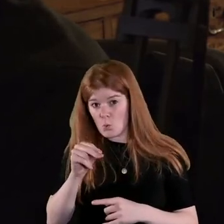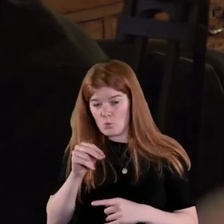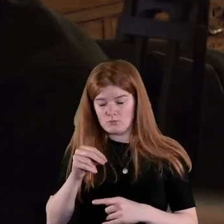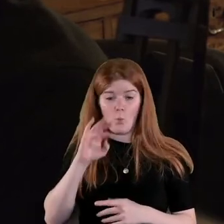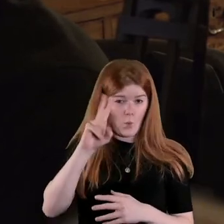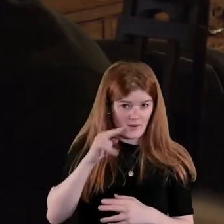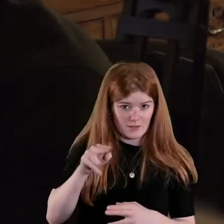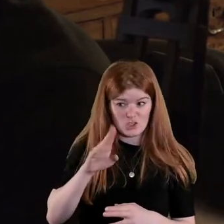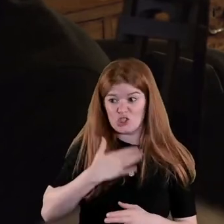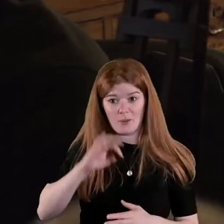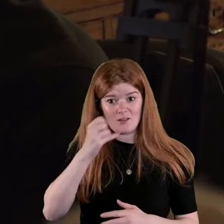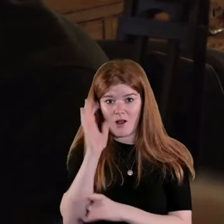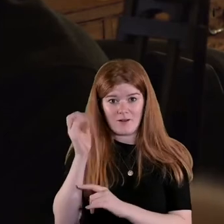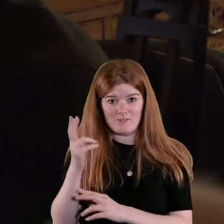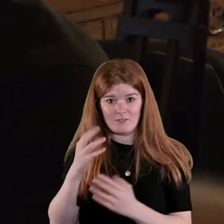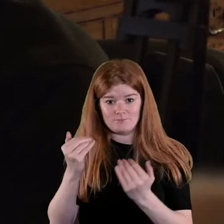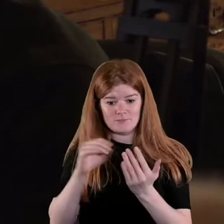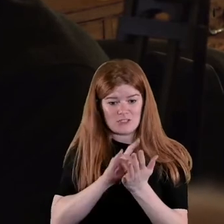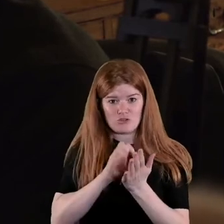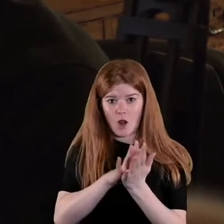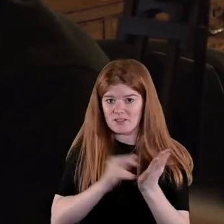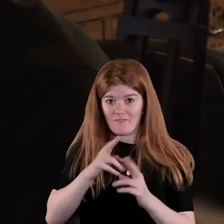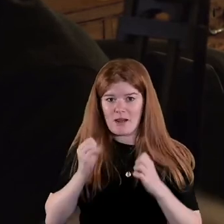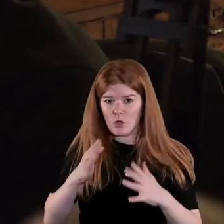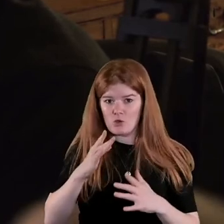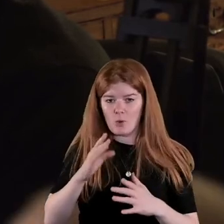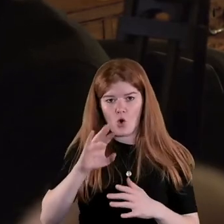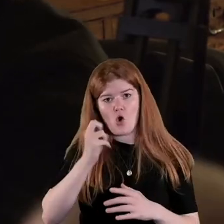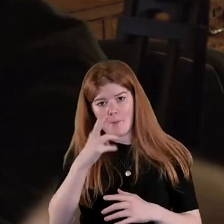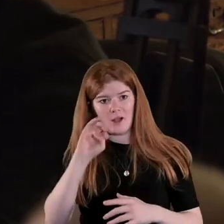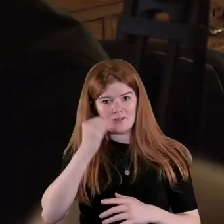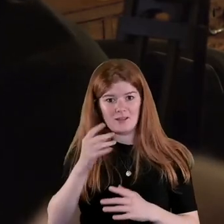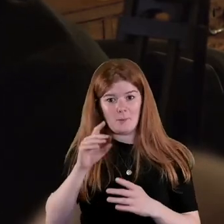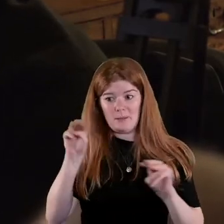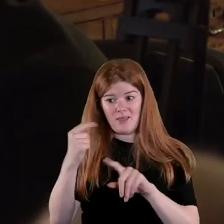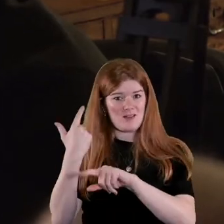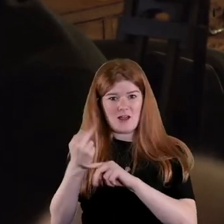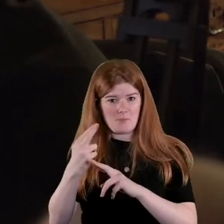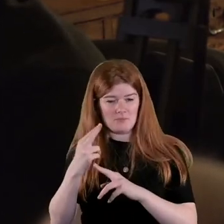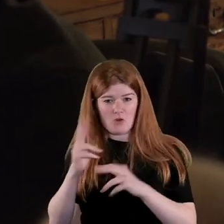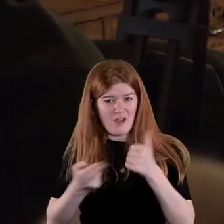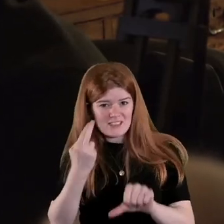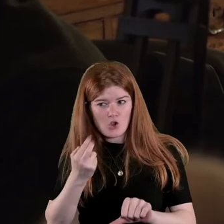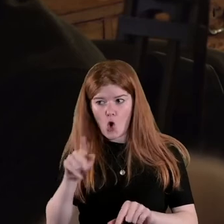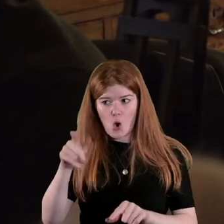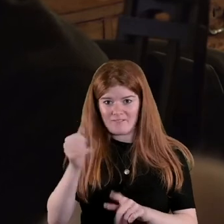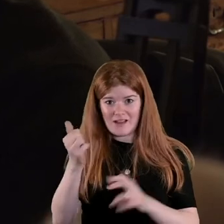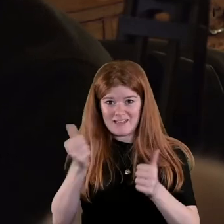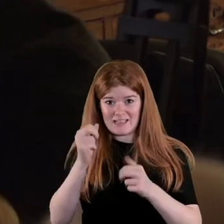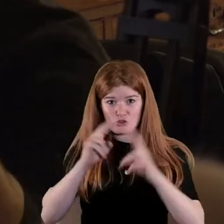was it we as a people or is there some other factor in there that you might take from international comparisons